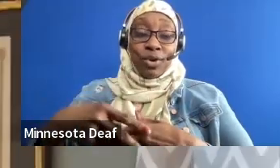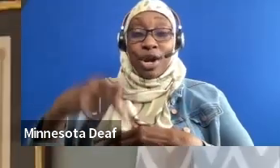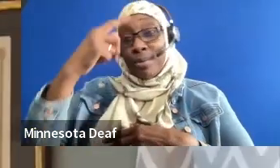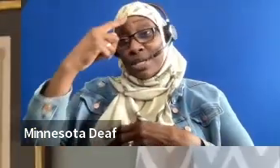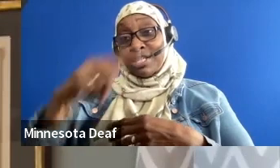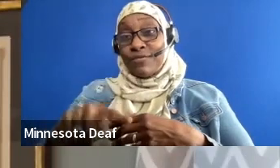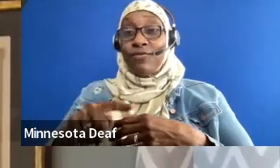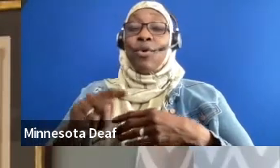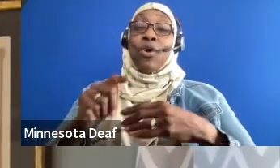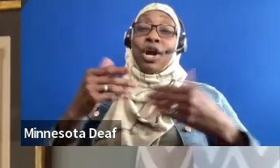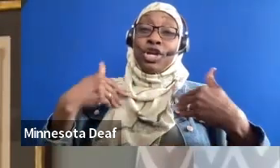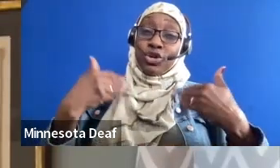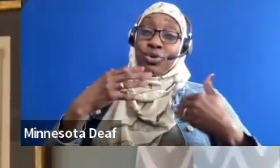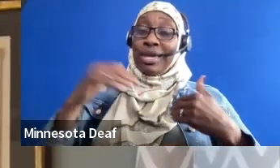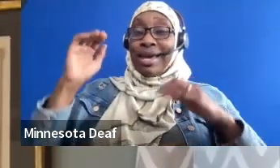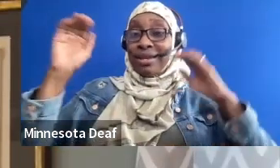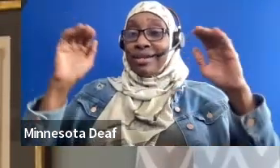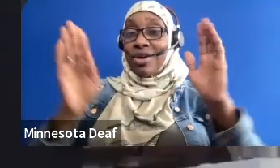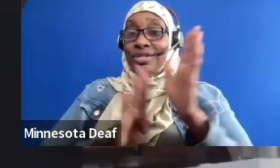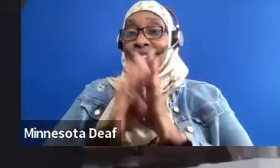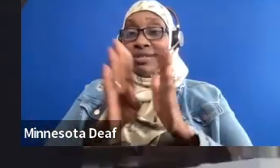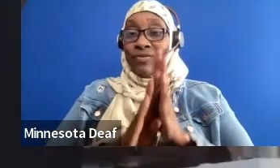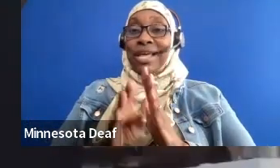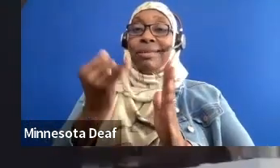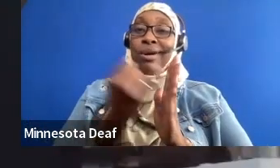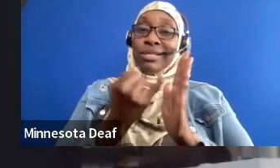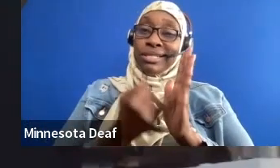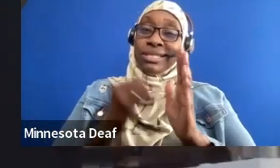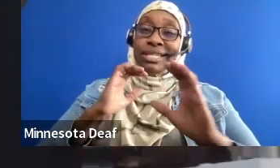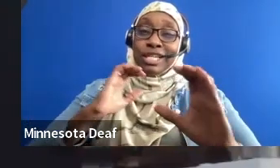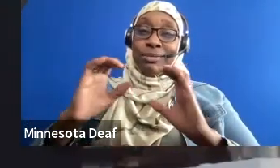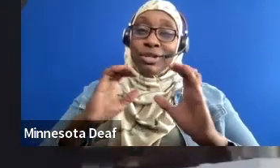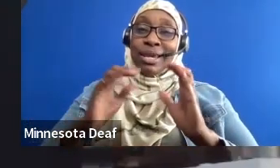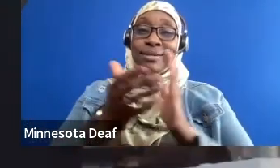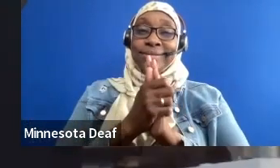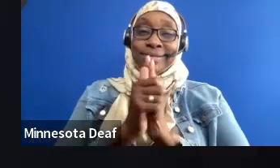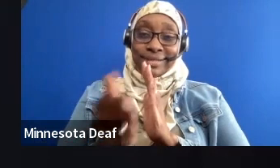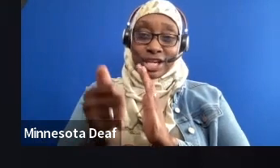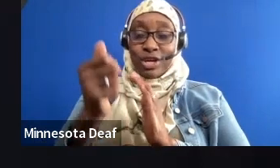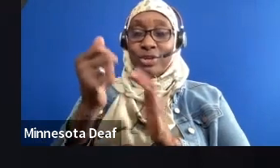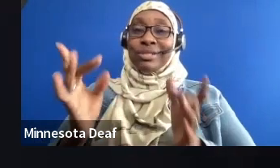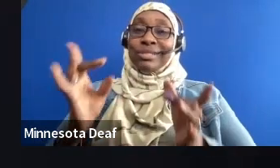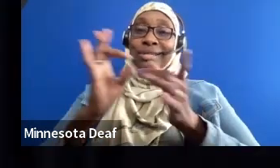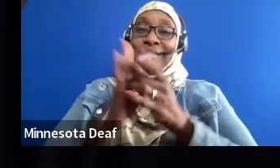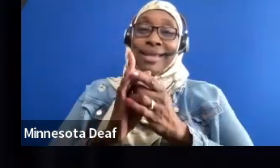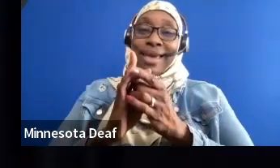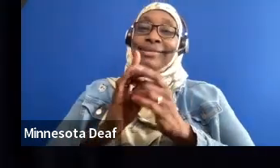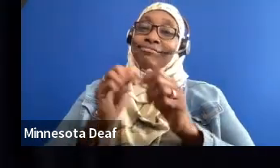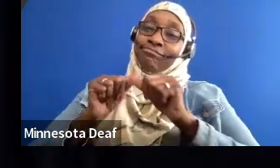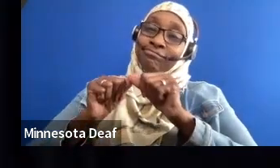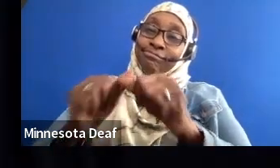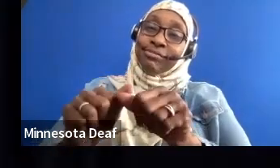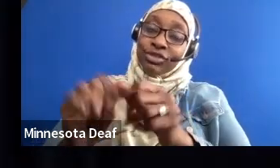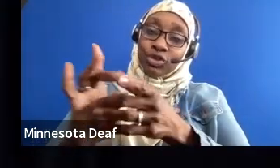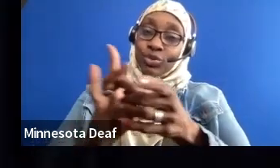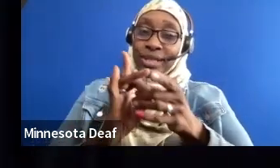artistic, and leadership skills, as well as lasting professional and personal relationships. ATT is such an interactive. And